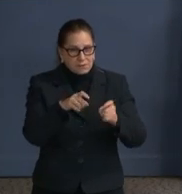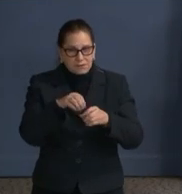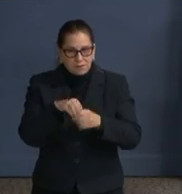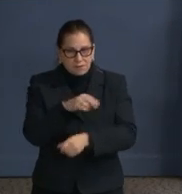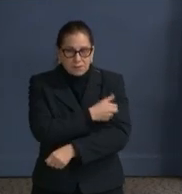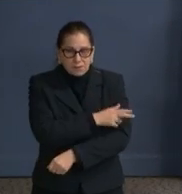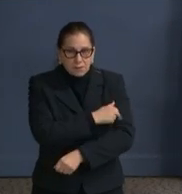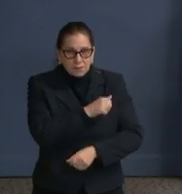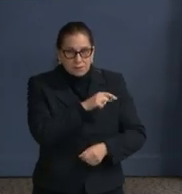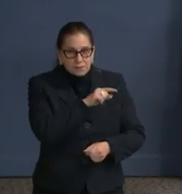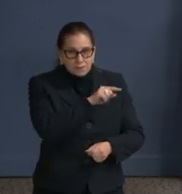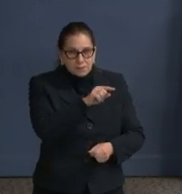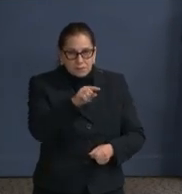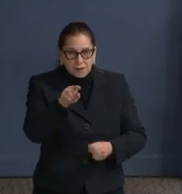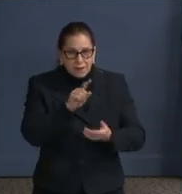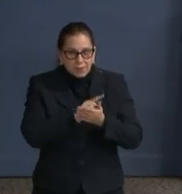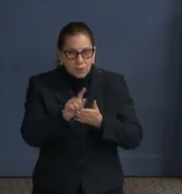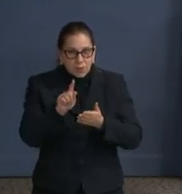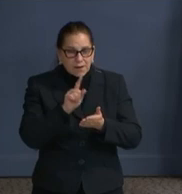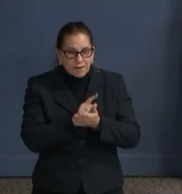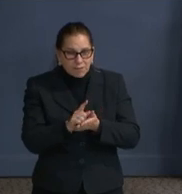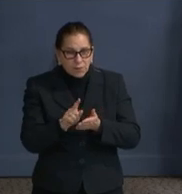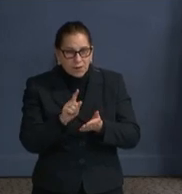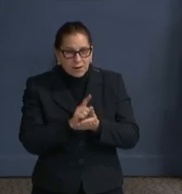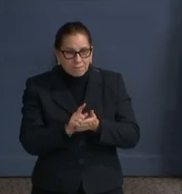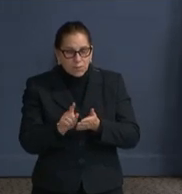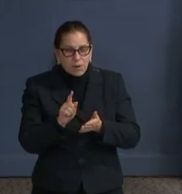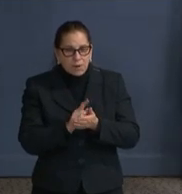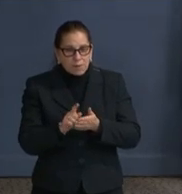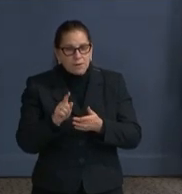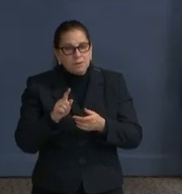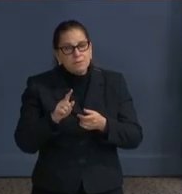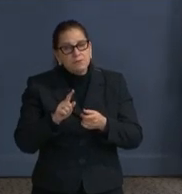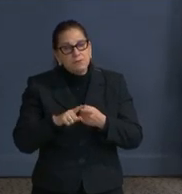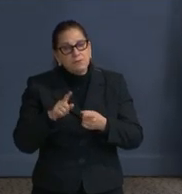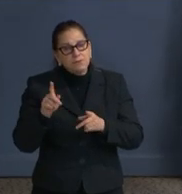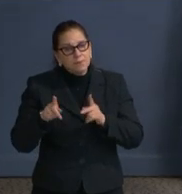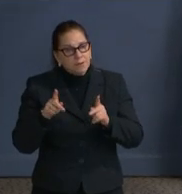allocates vaccines to the appointments that are available in our portal.